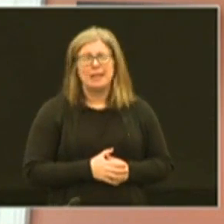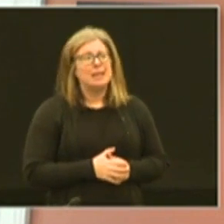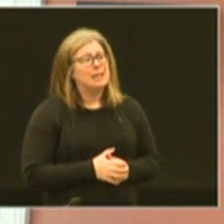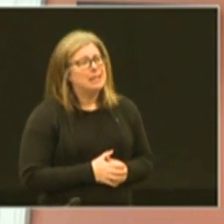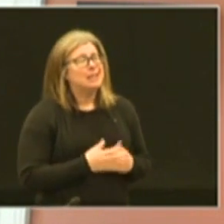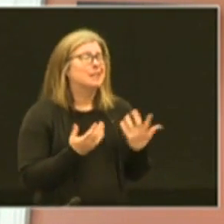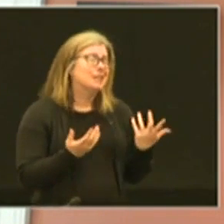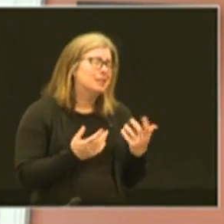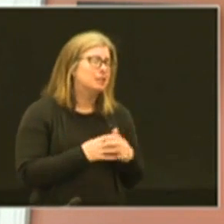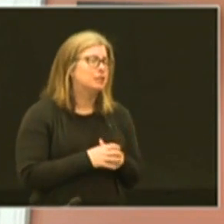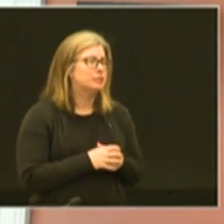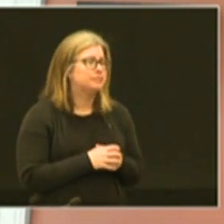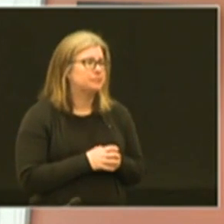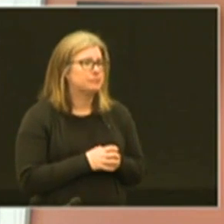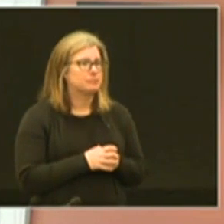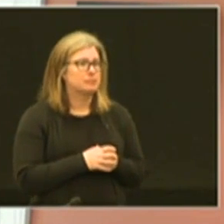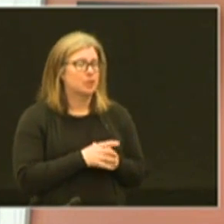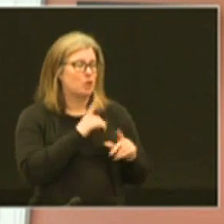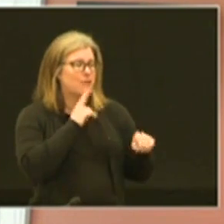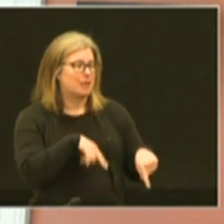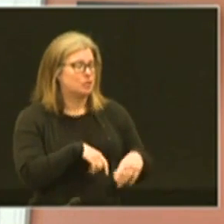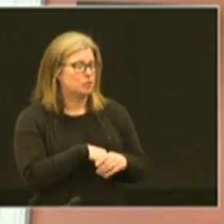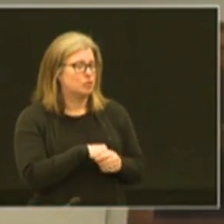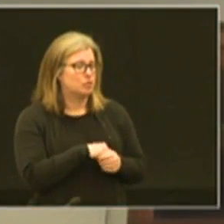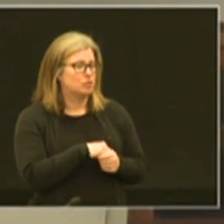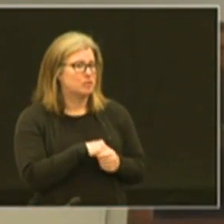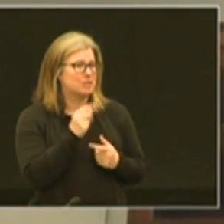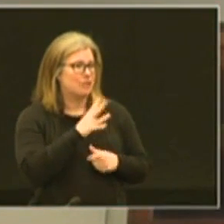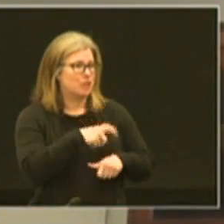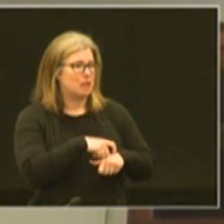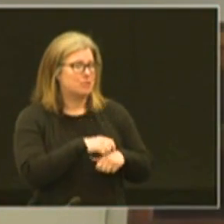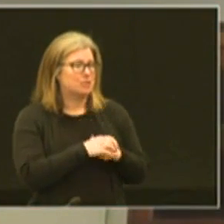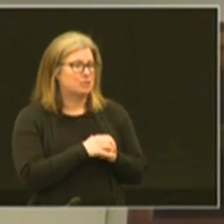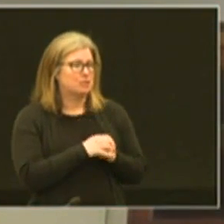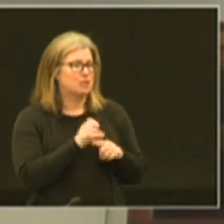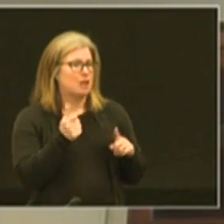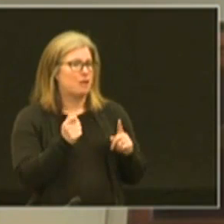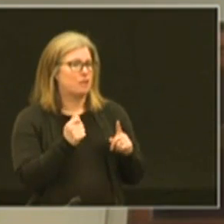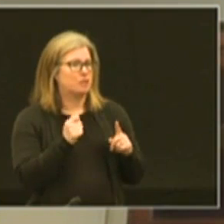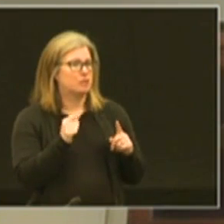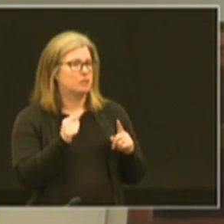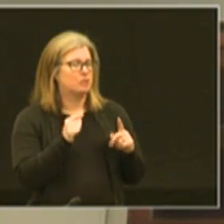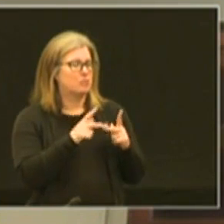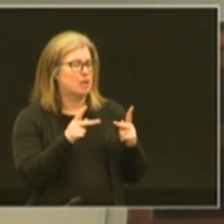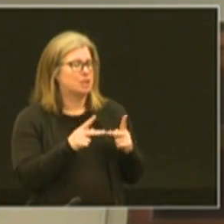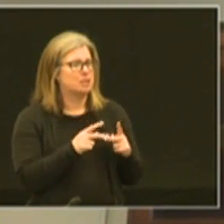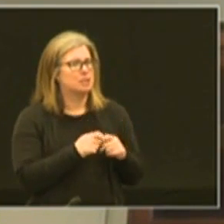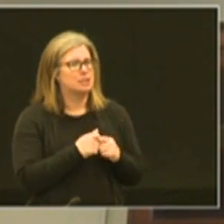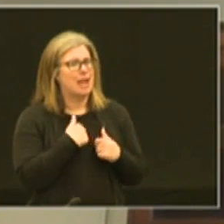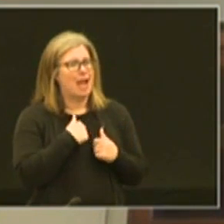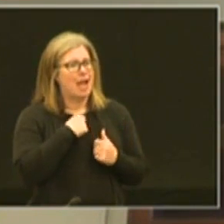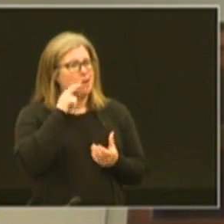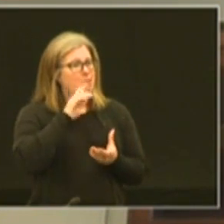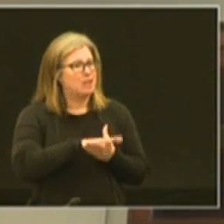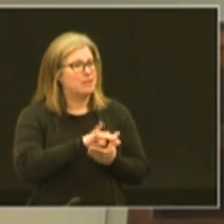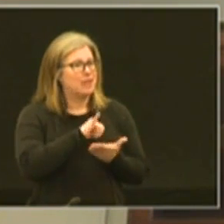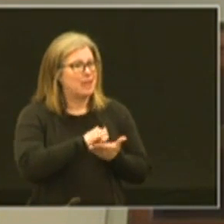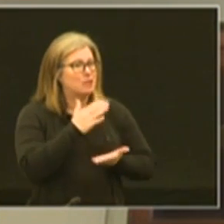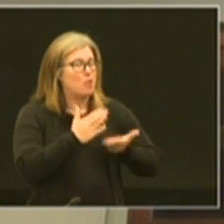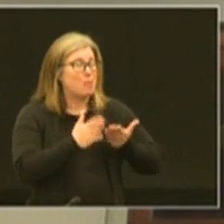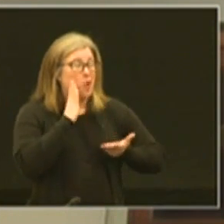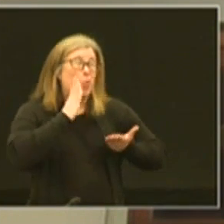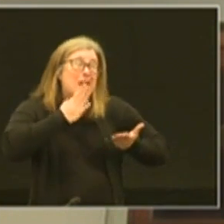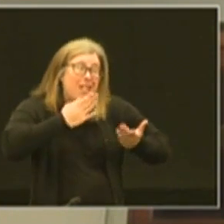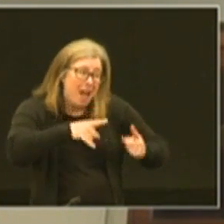well william i mean as i've answered um several times in other platforms i believe that's probably